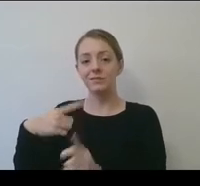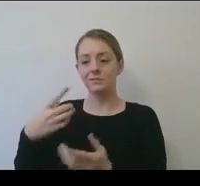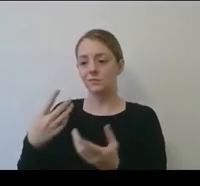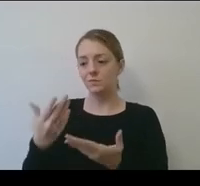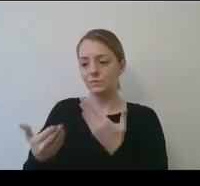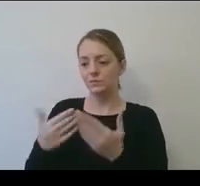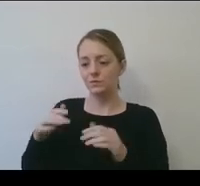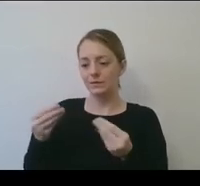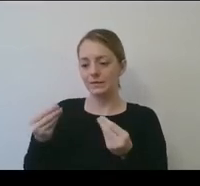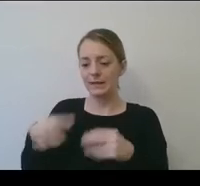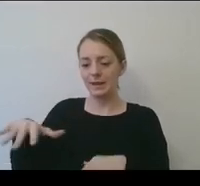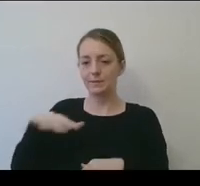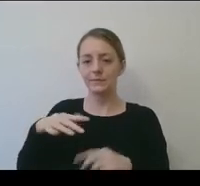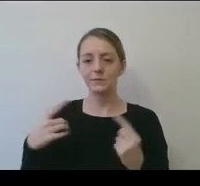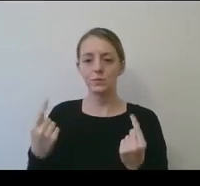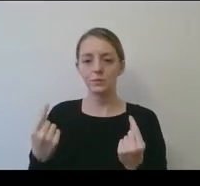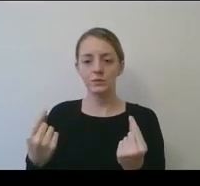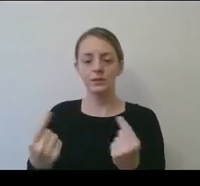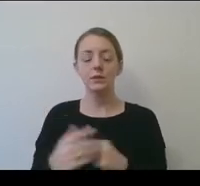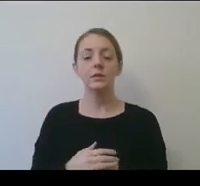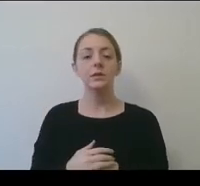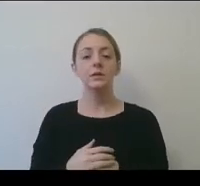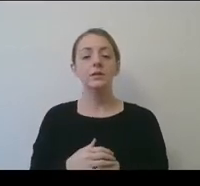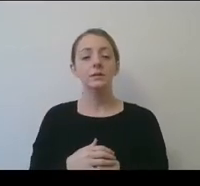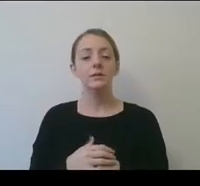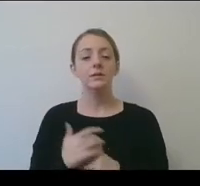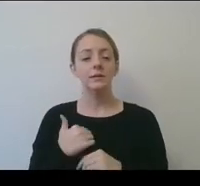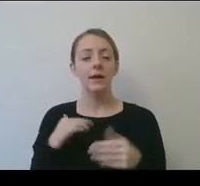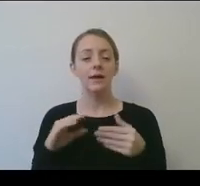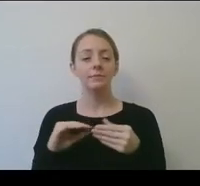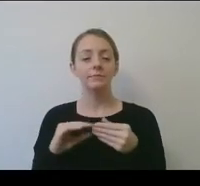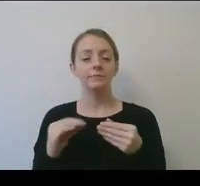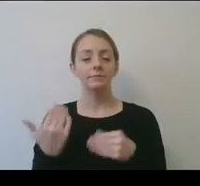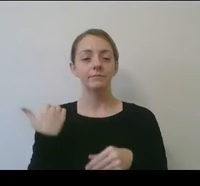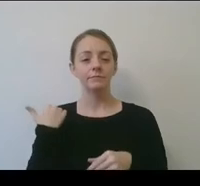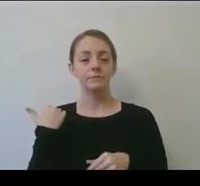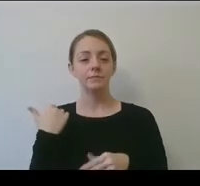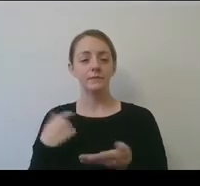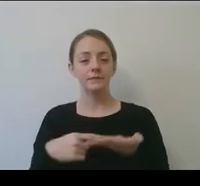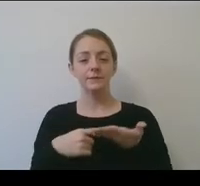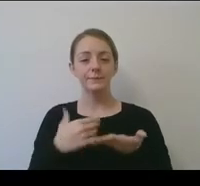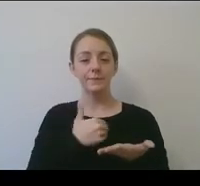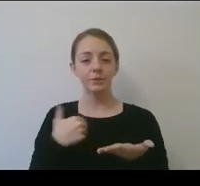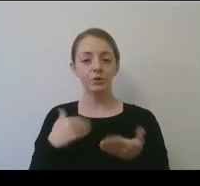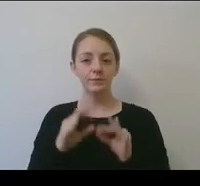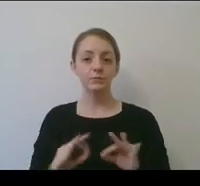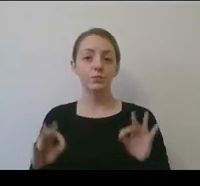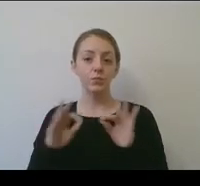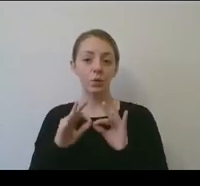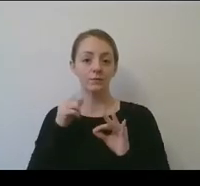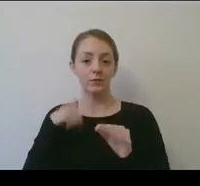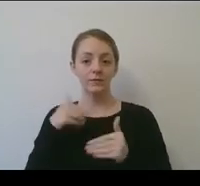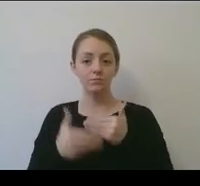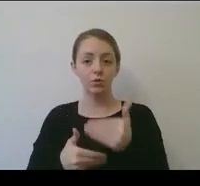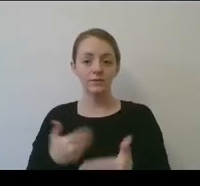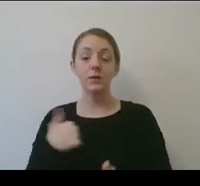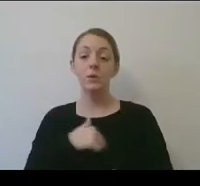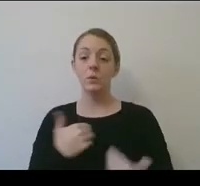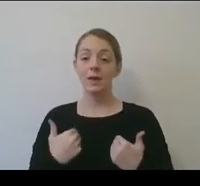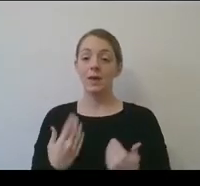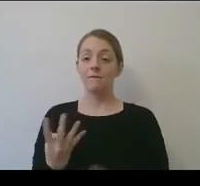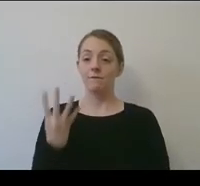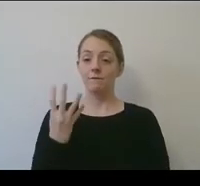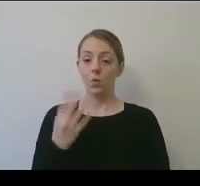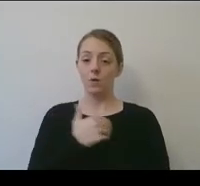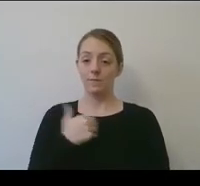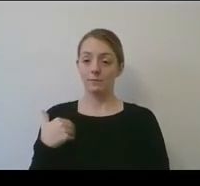So I would add that I mentioned it briefly when I talked about how important the membership was in this process. We do have four membership diversity, equity, inclusion